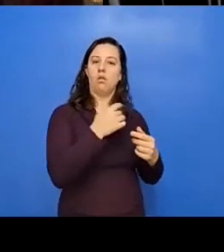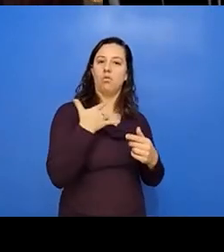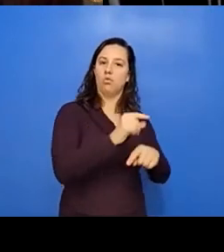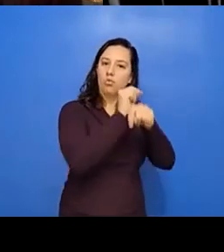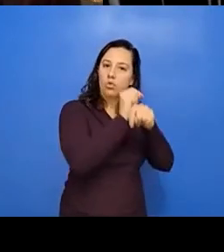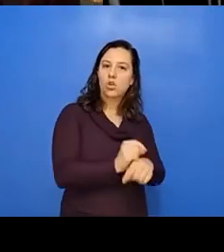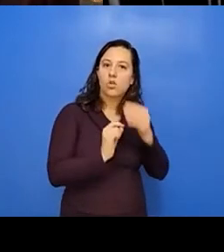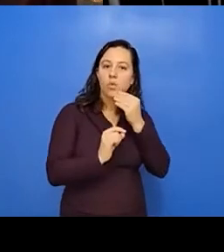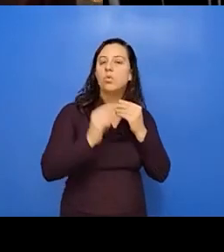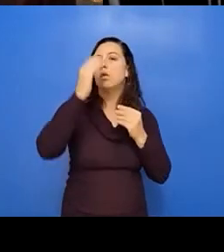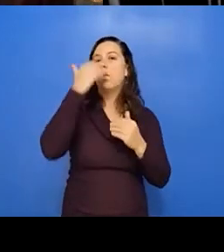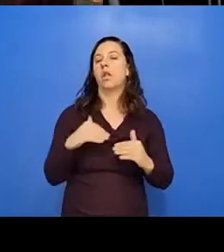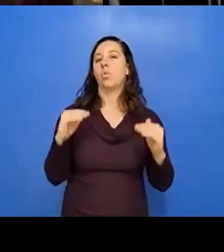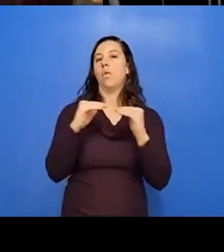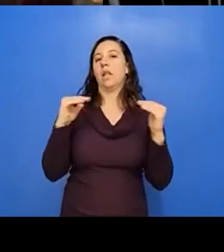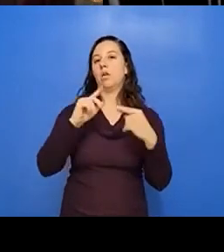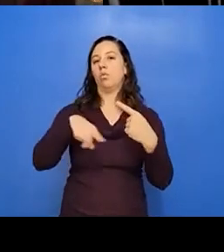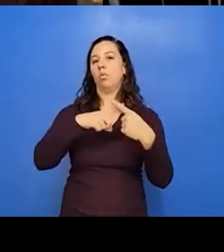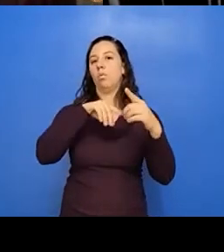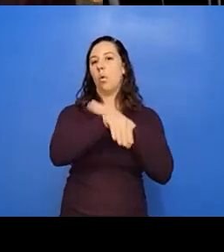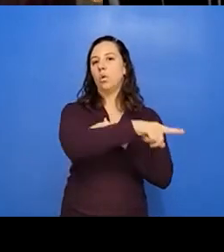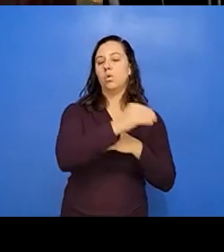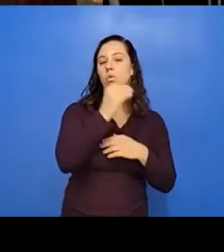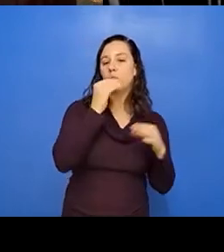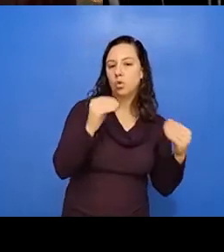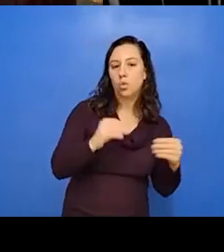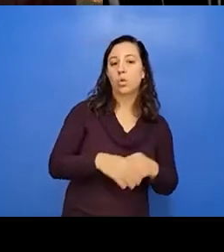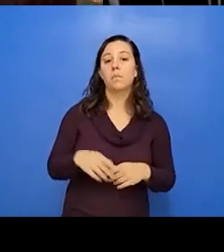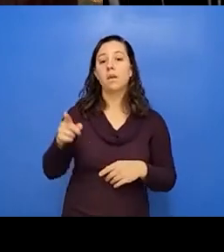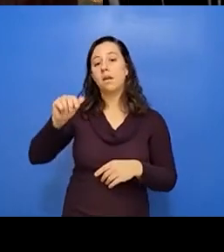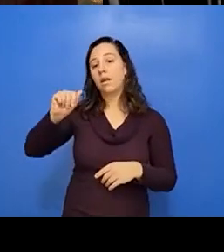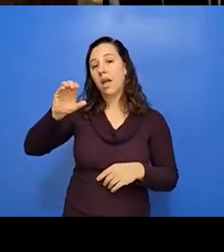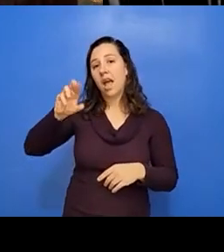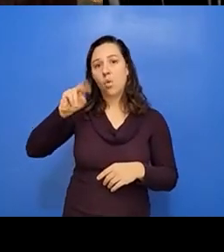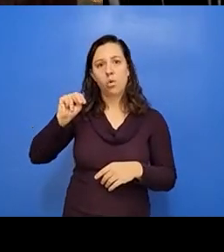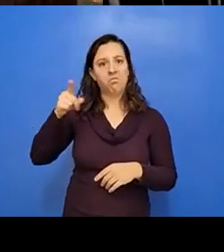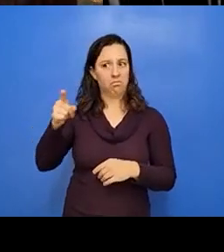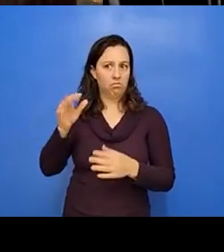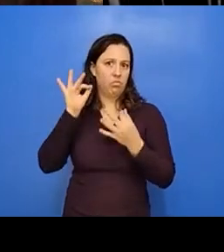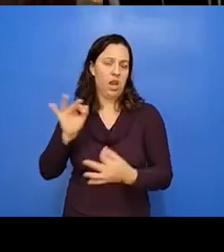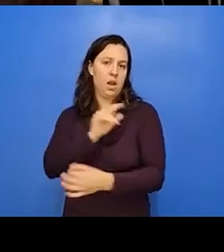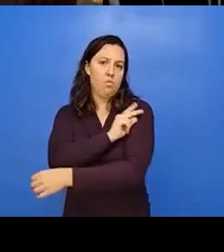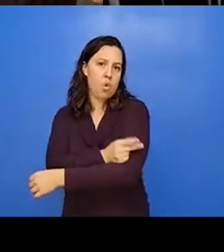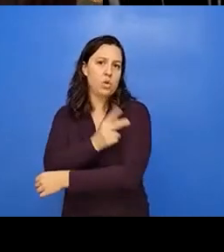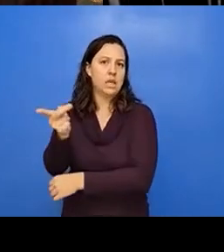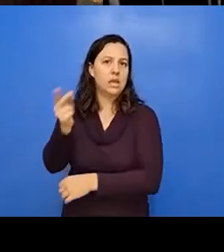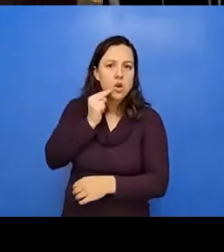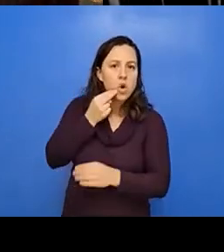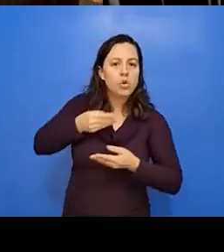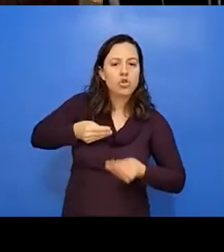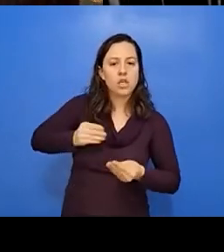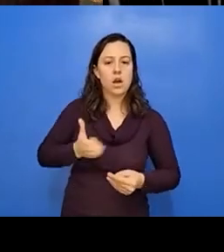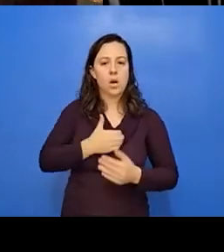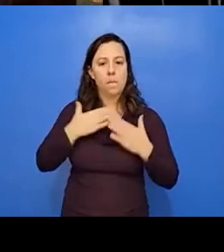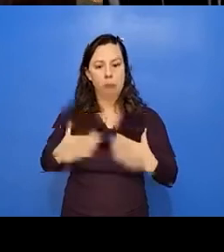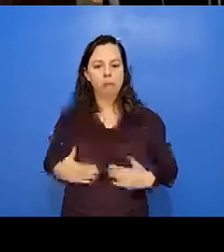grocery store, you know, acorn is a, a superior protein. It nourishes our body, but it's part of